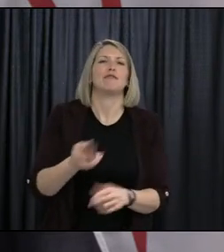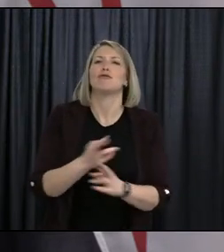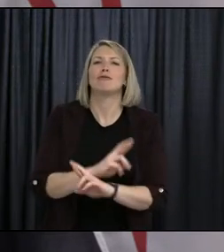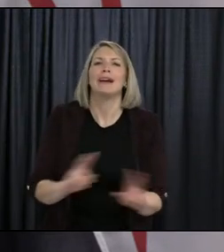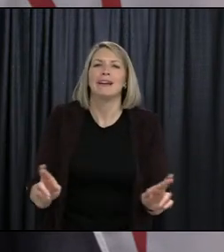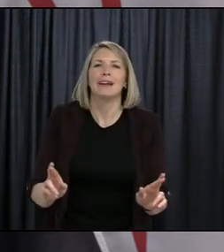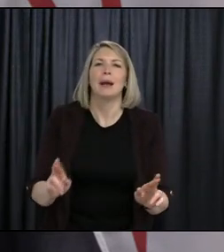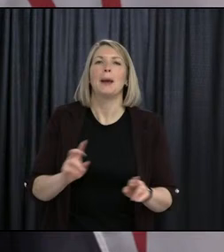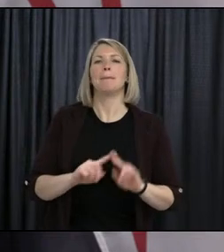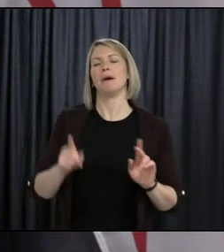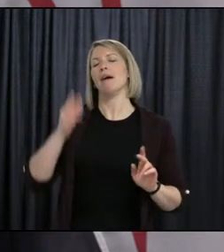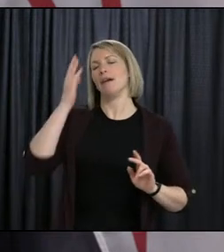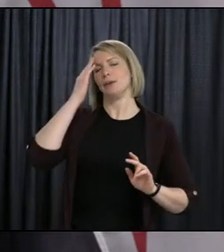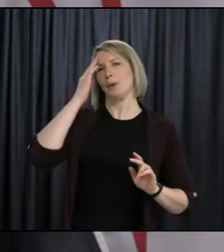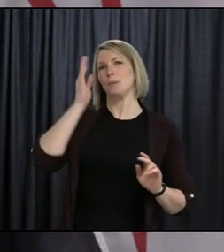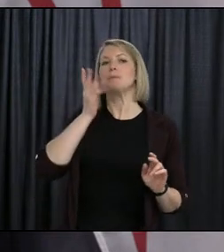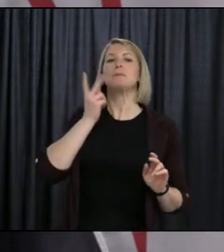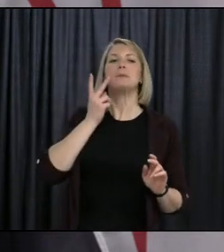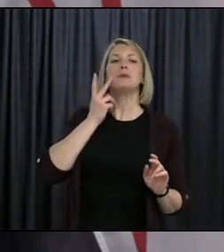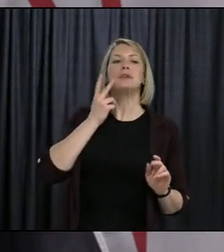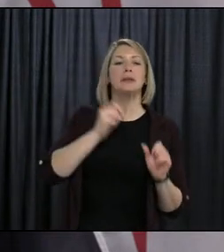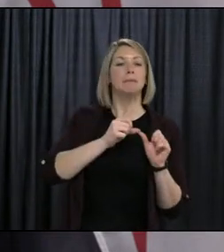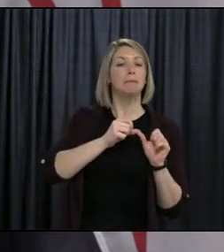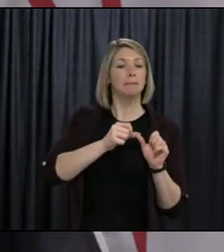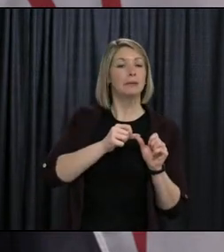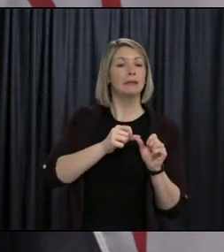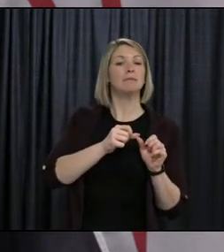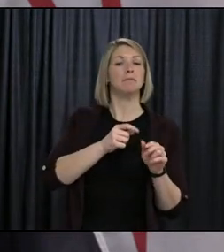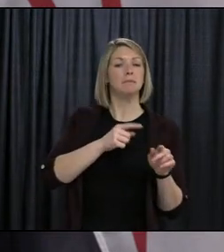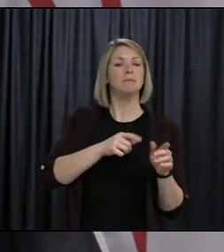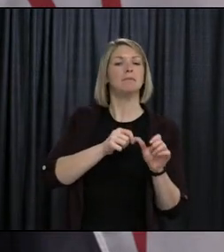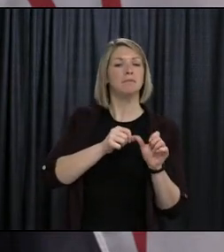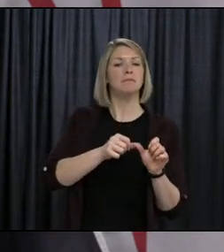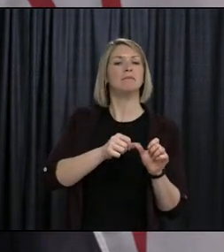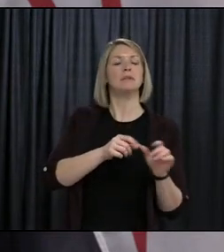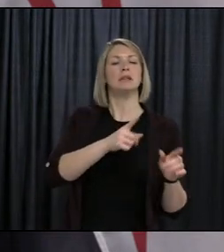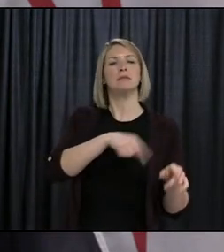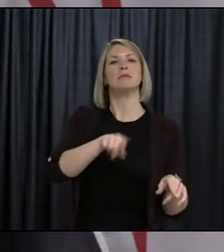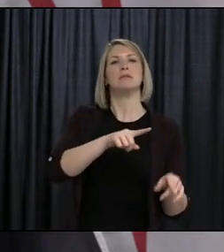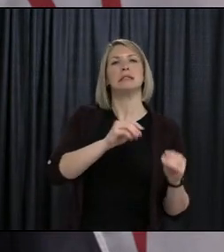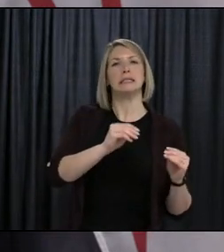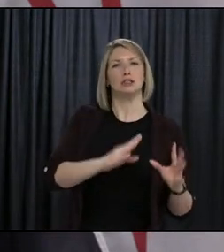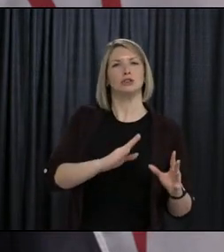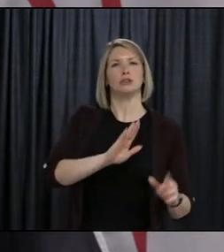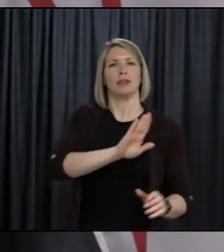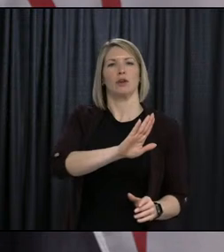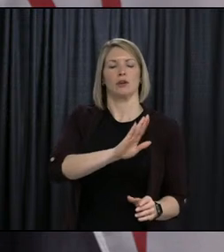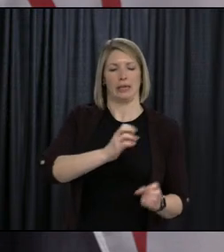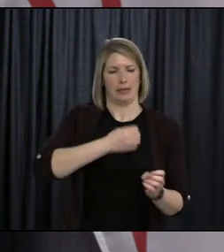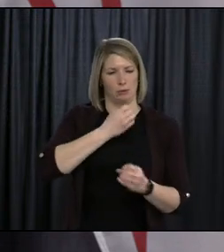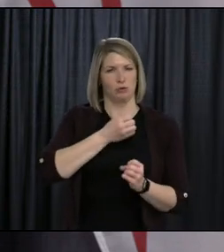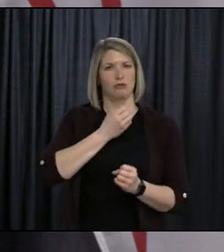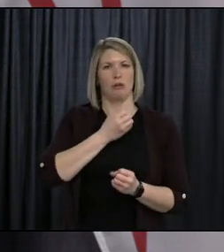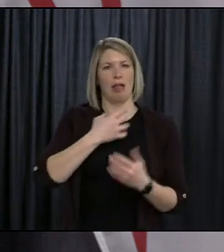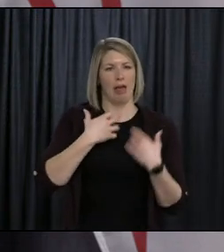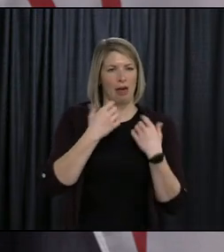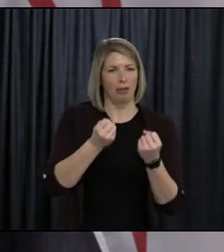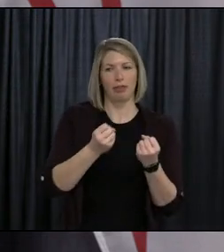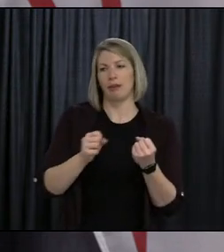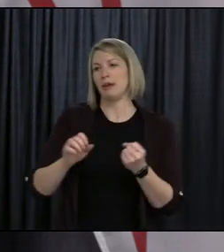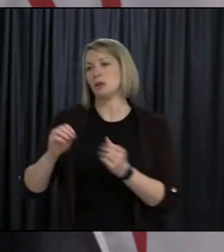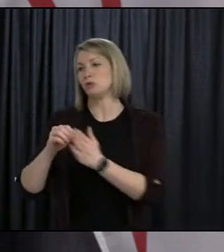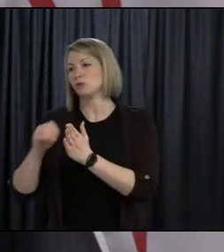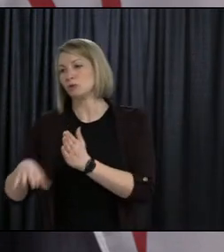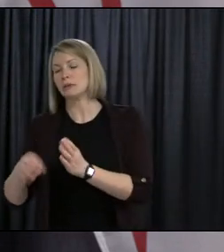we will always have at the forefront the emotional well-being of students as well, their